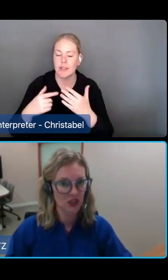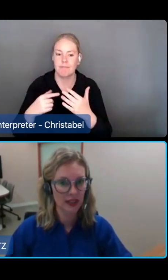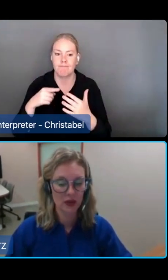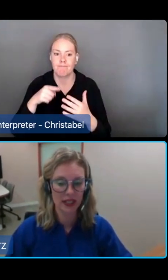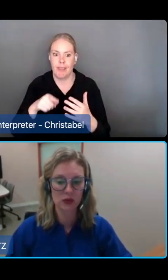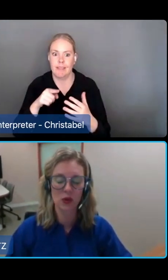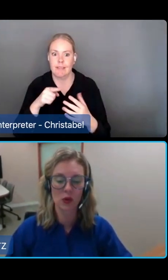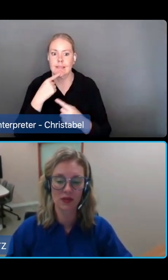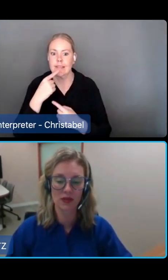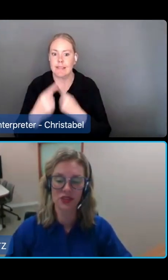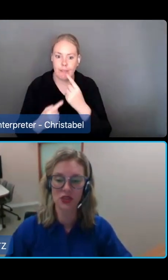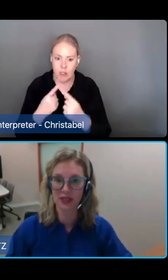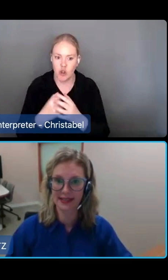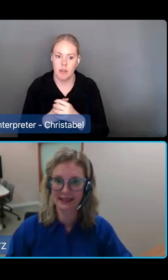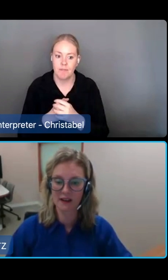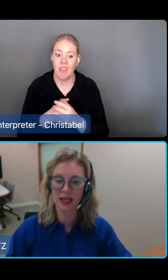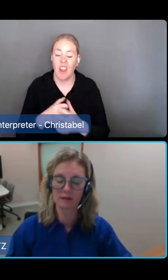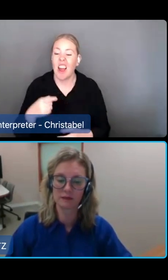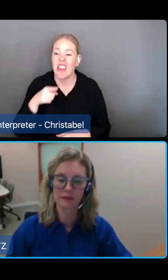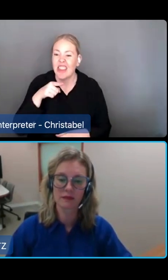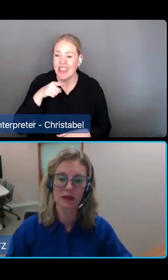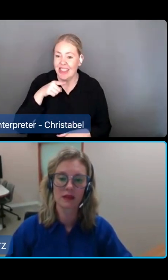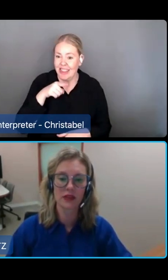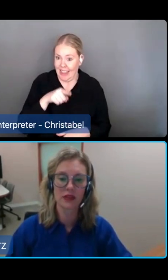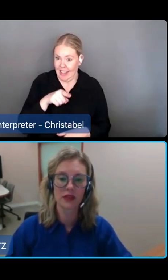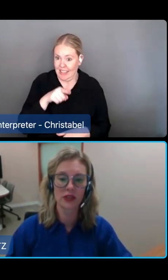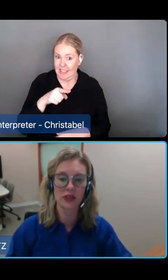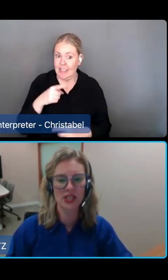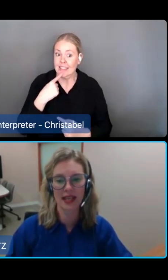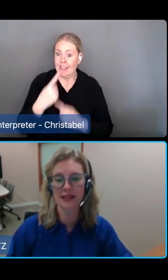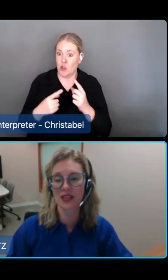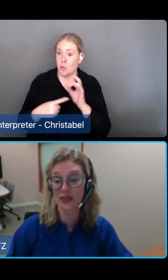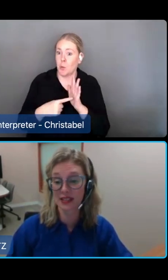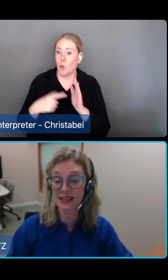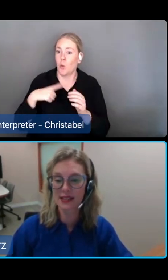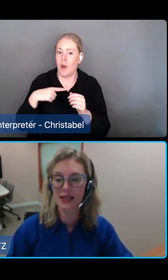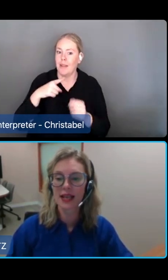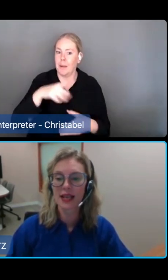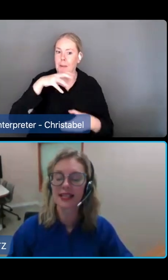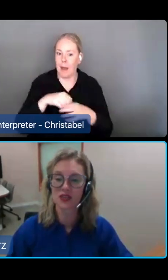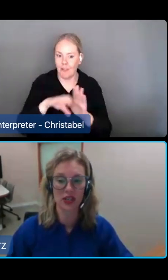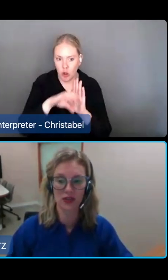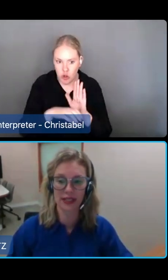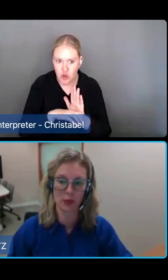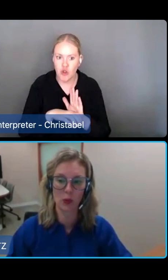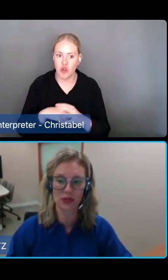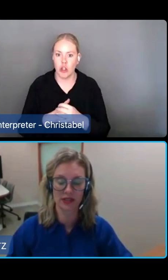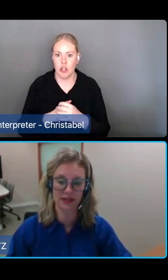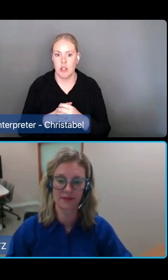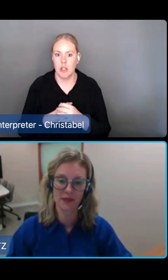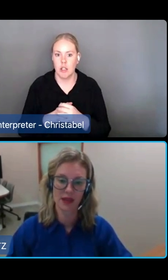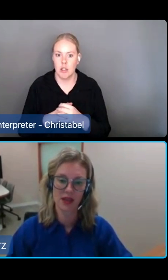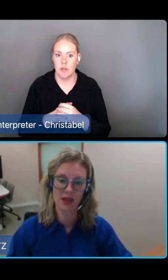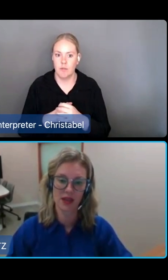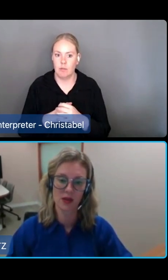structurally critical or constitutionally significant. The new age care service list is structurally important.